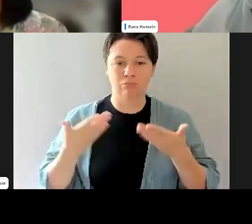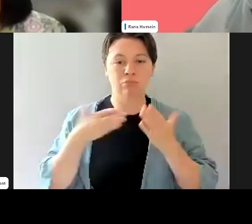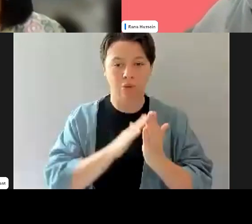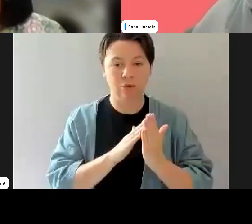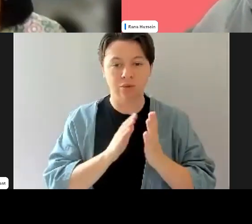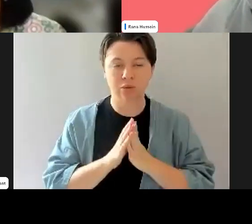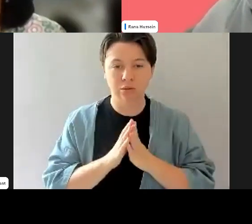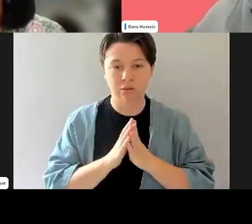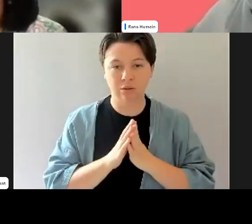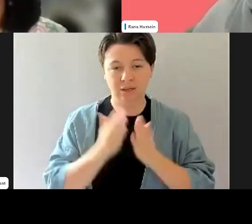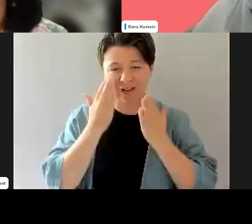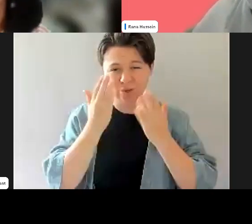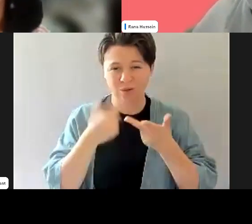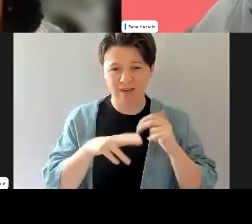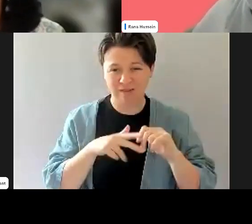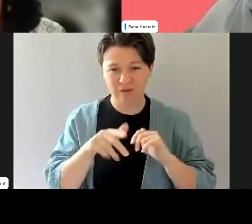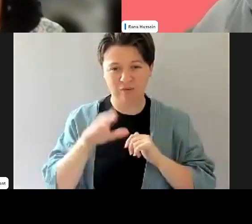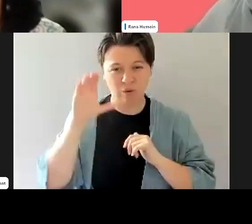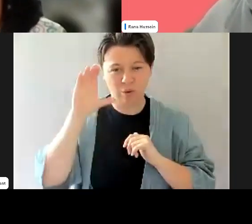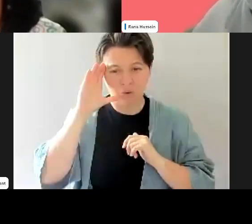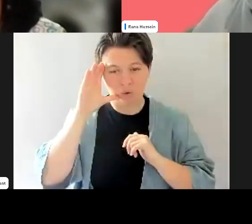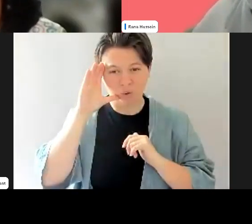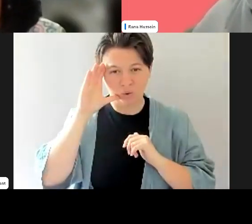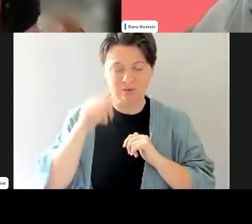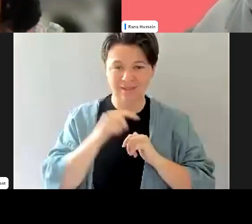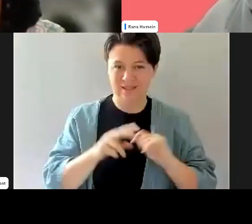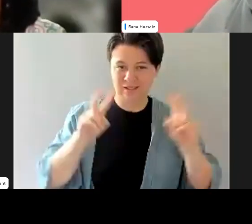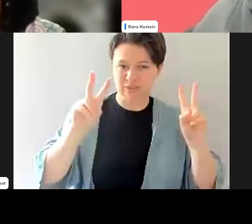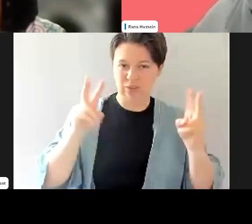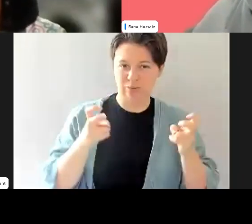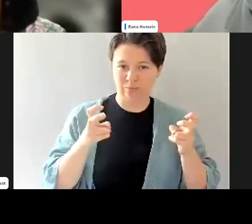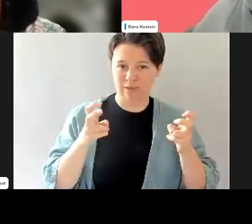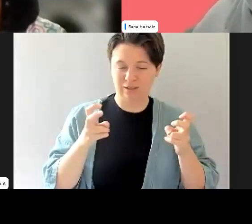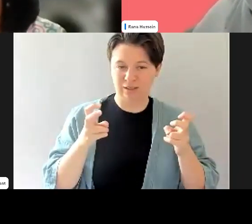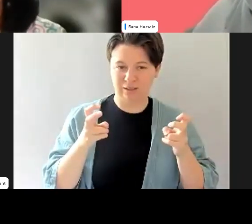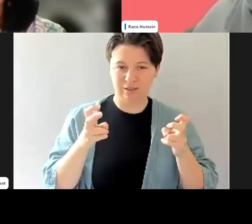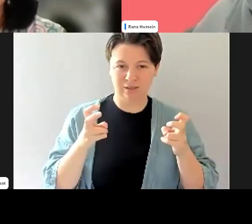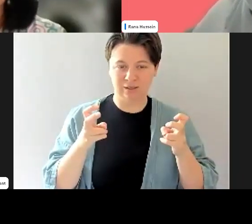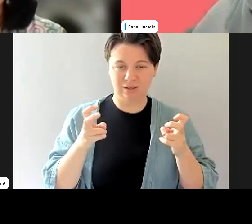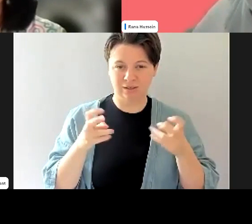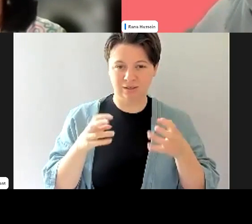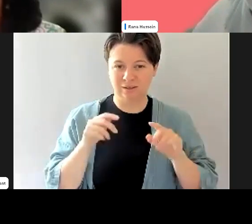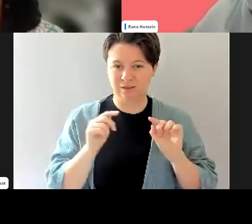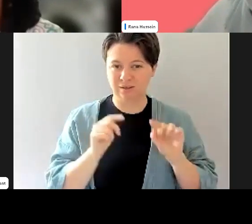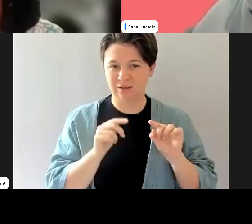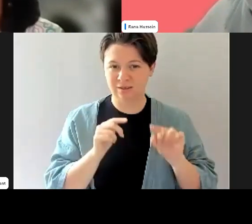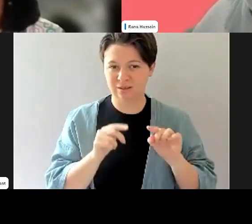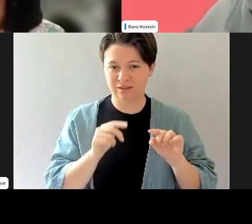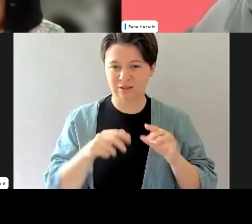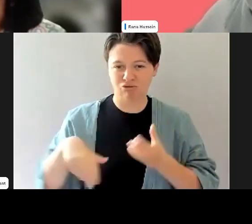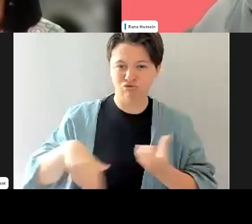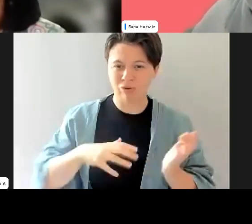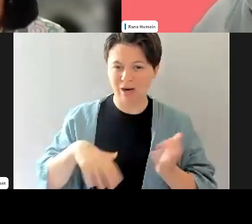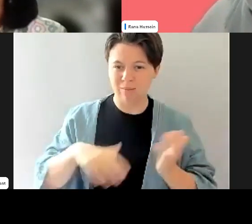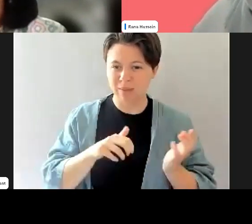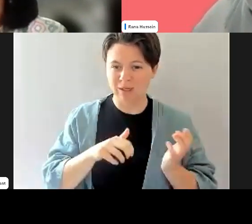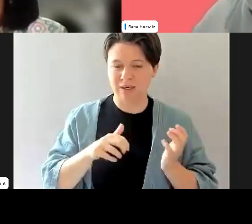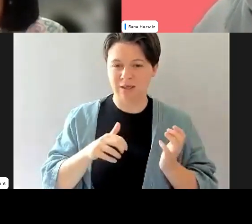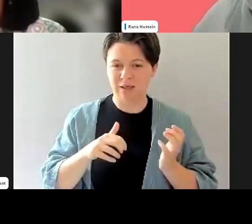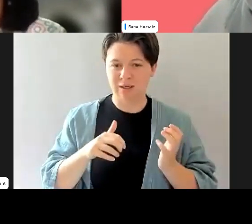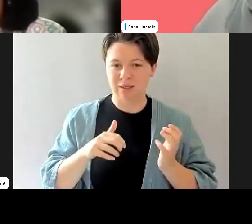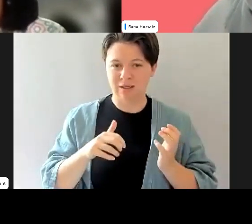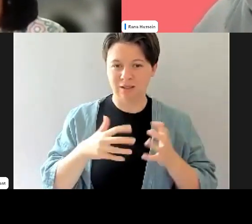don't know if any of you have heard of the Rooney rule, which is, um, emanated out of, um, you know, I think rugby in the US, which is